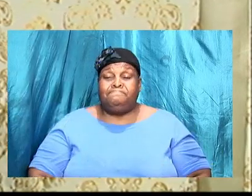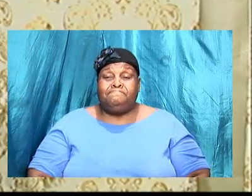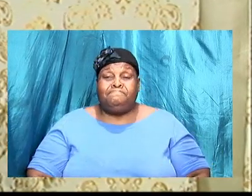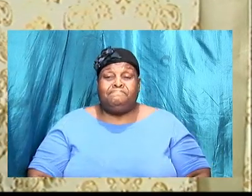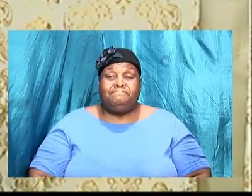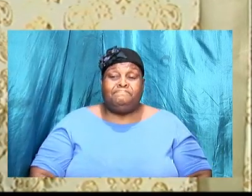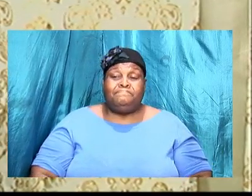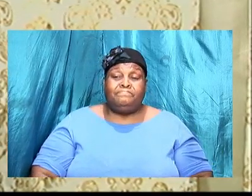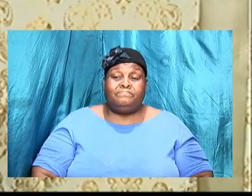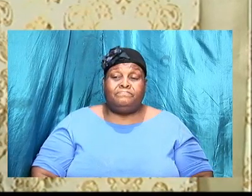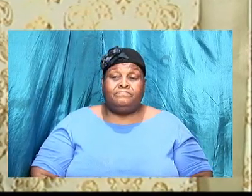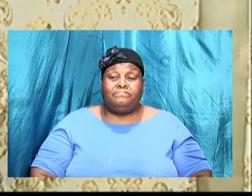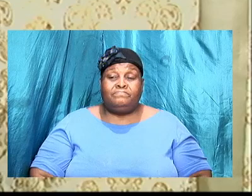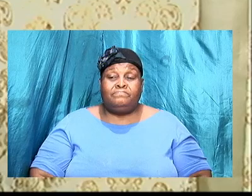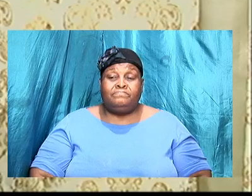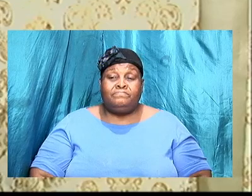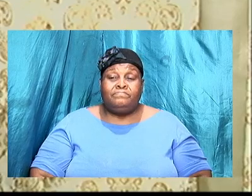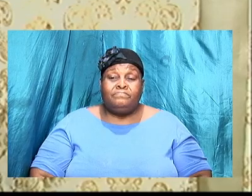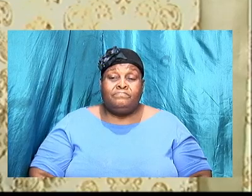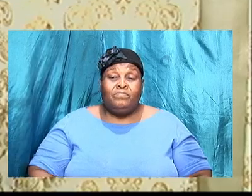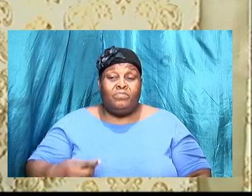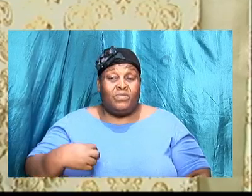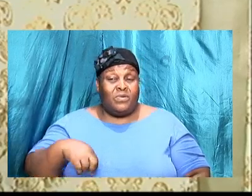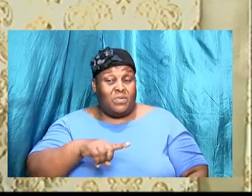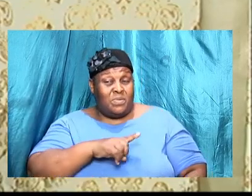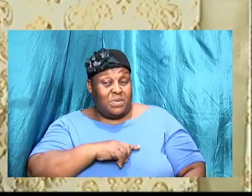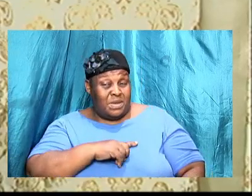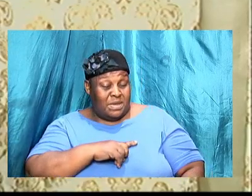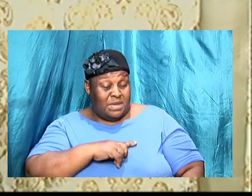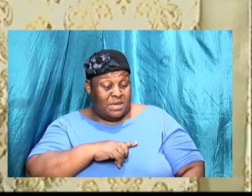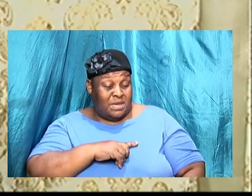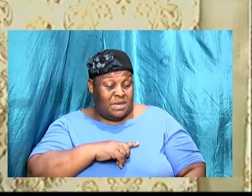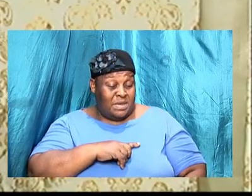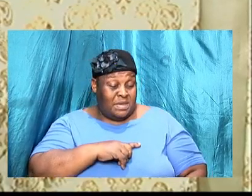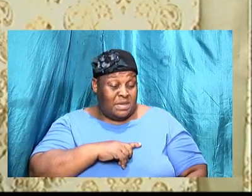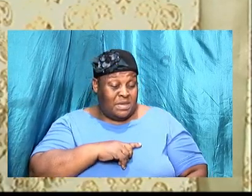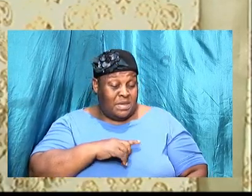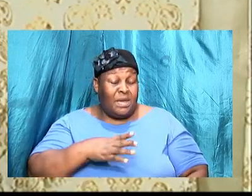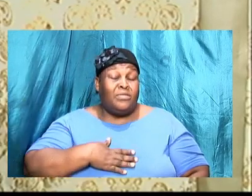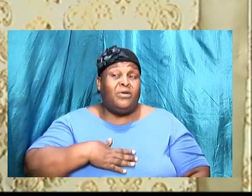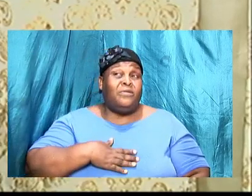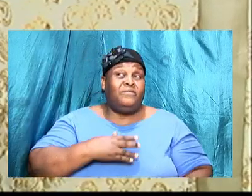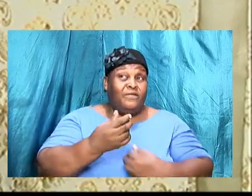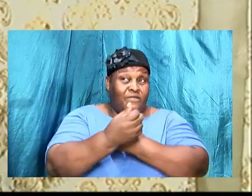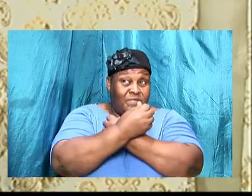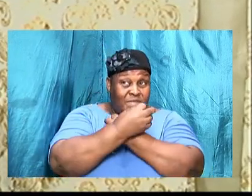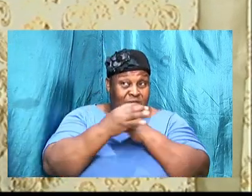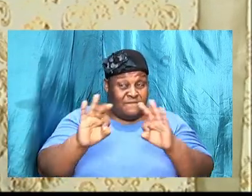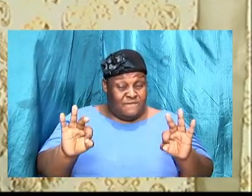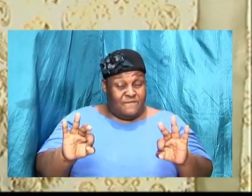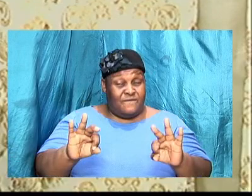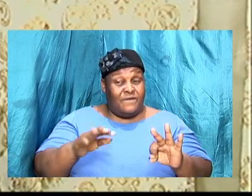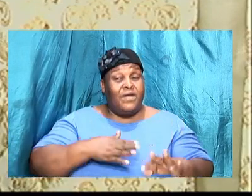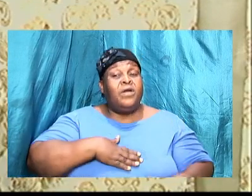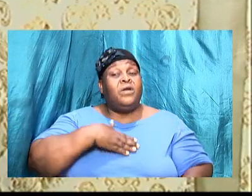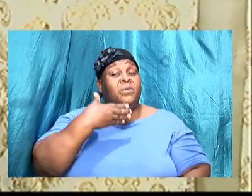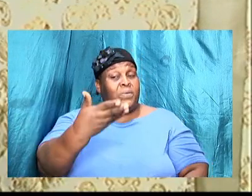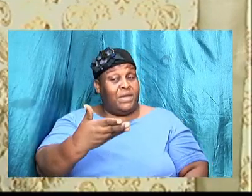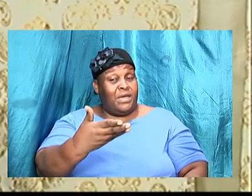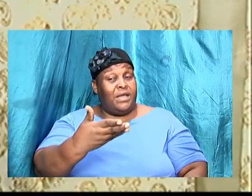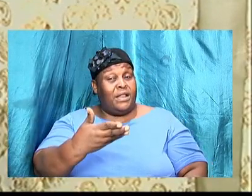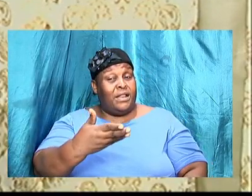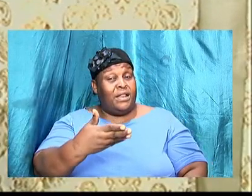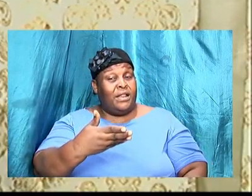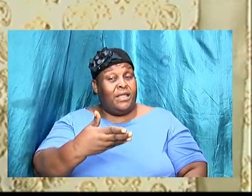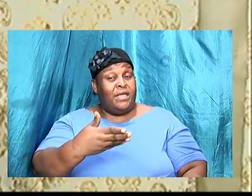We also looked last week at the perfect verses, the permissive will. You know, I try to, as best as possible, to